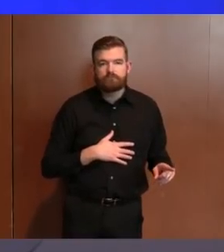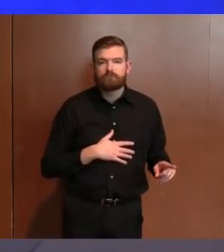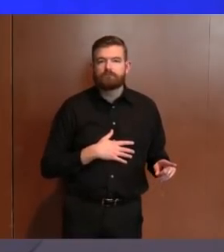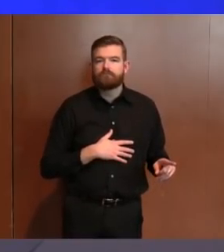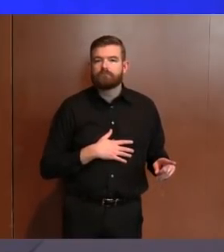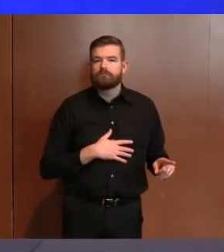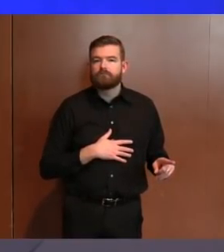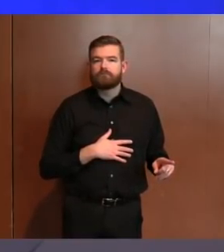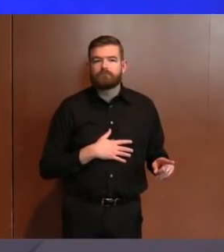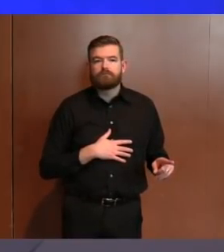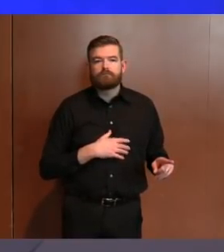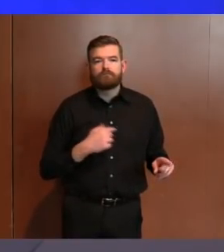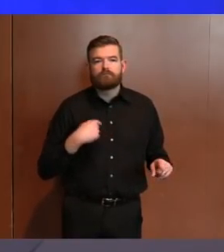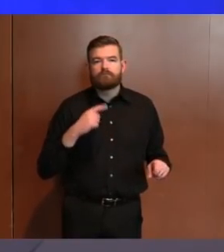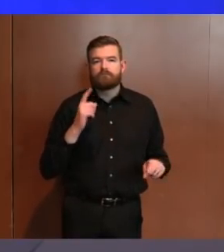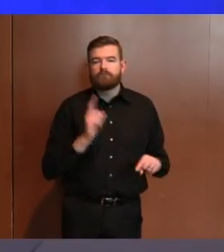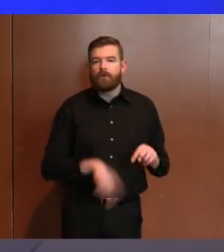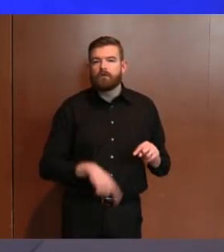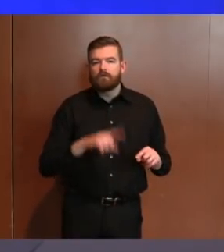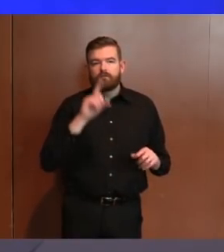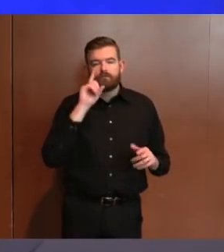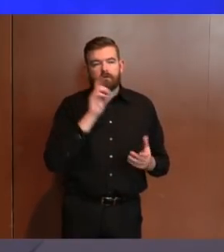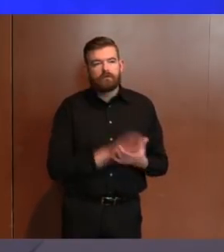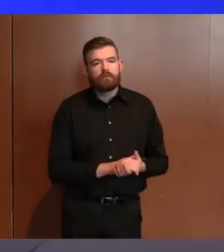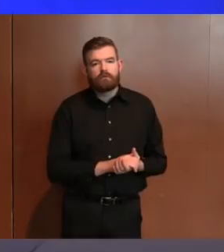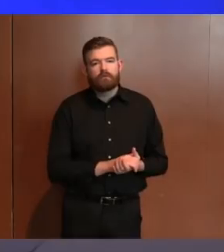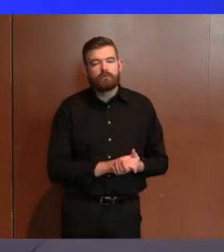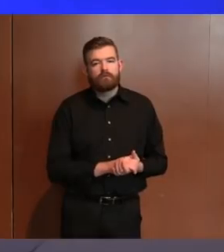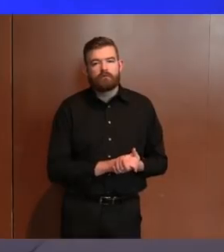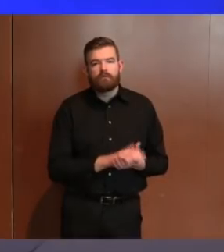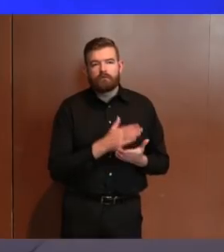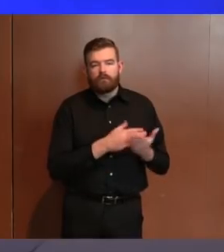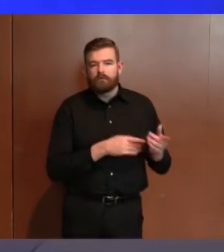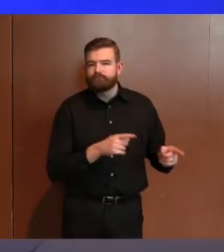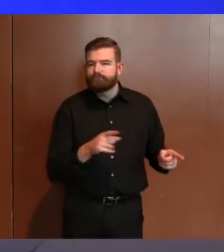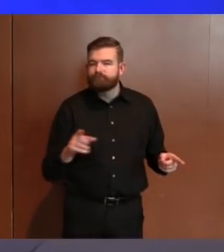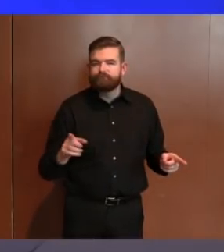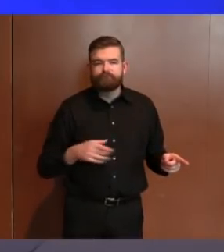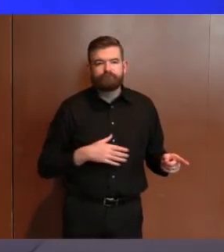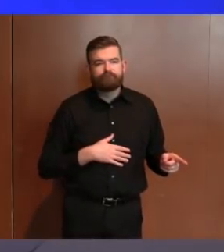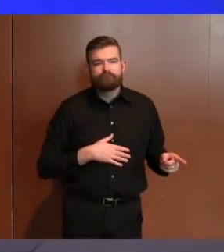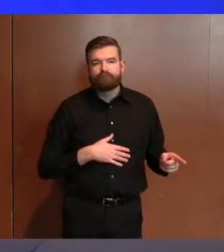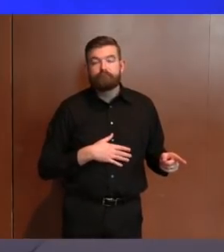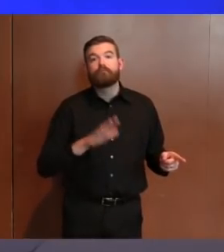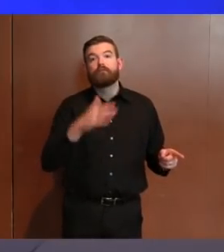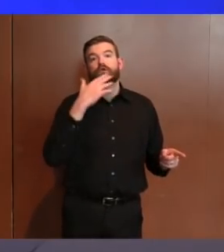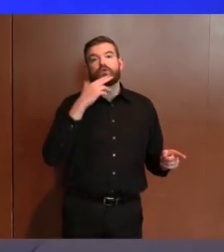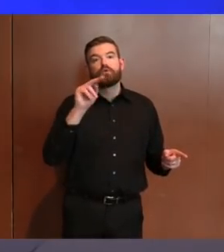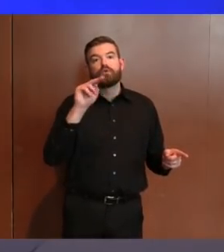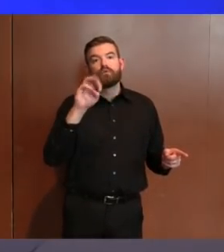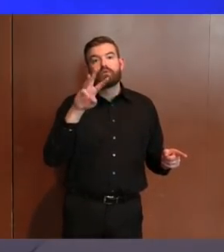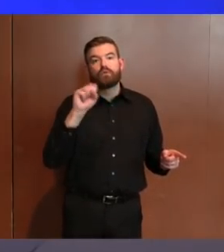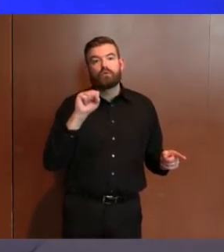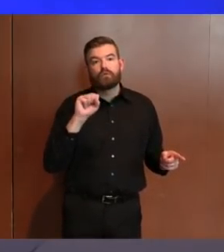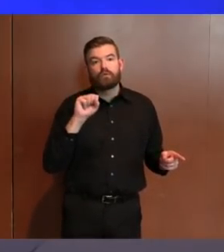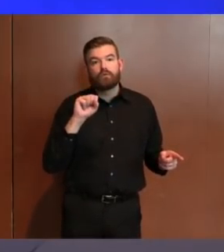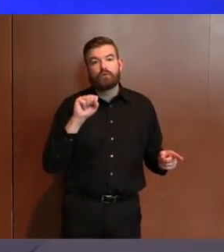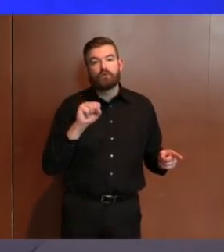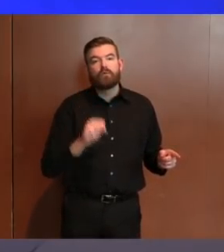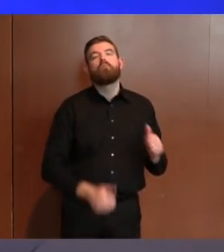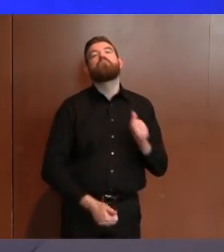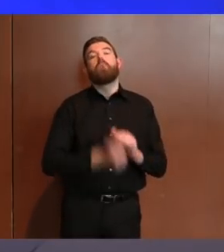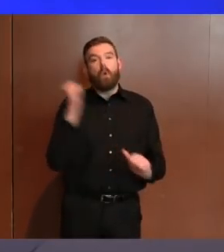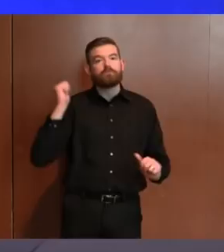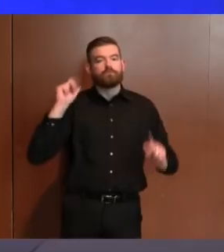did in Monmouth. So again, folks, the great news is overwhelmingly everybody in New Jersey is doing exactly